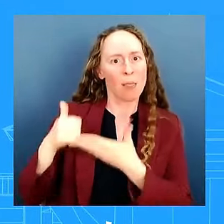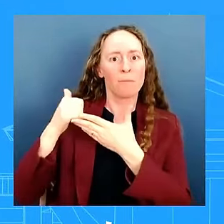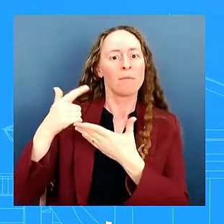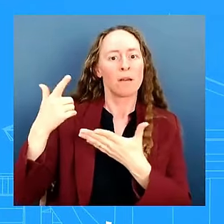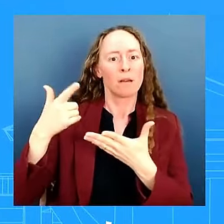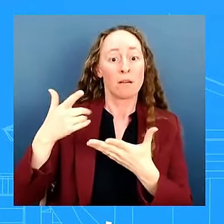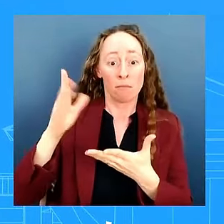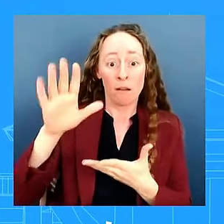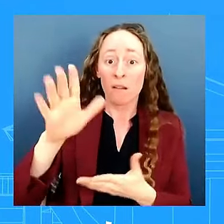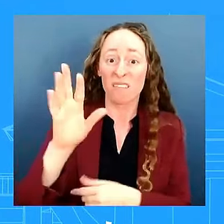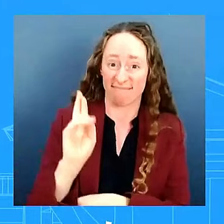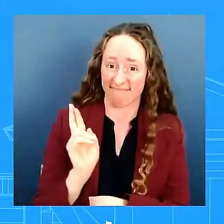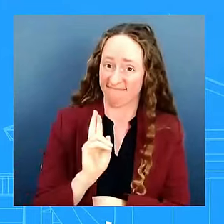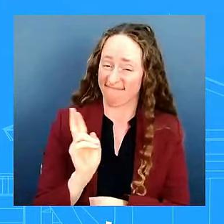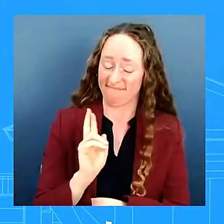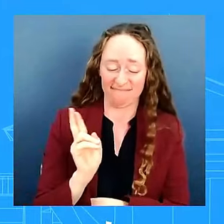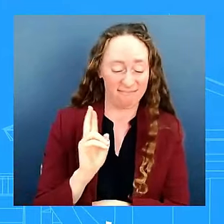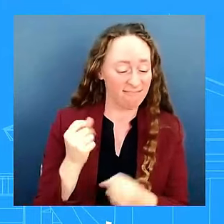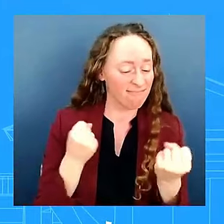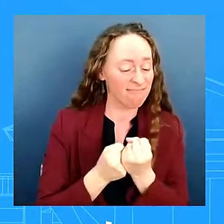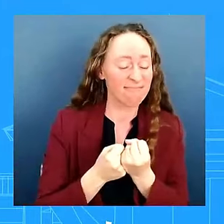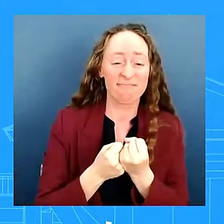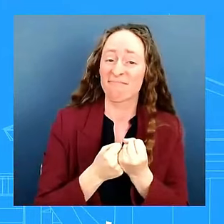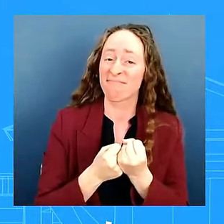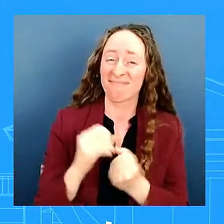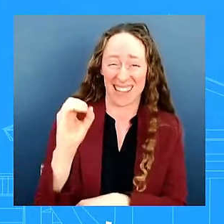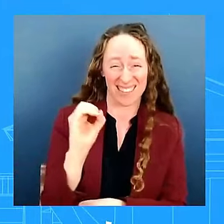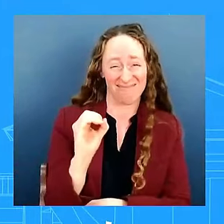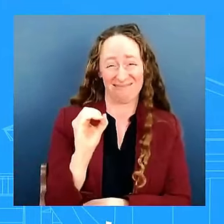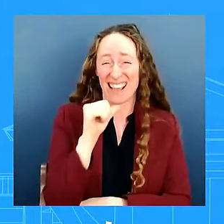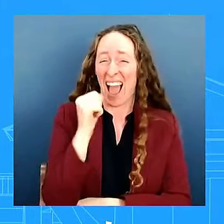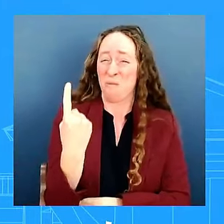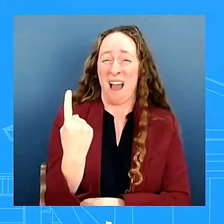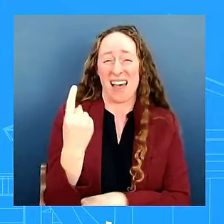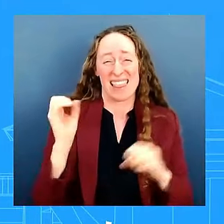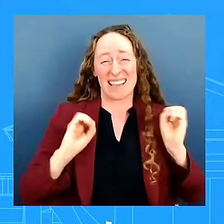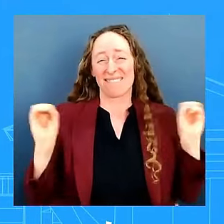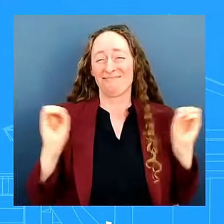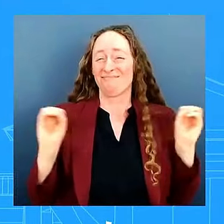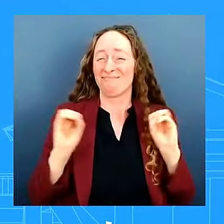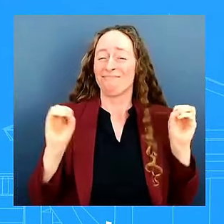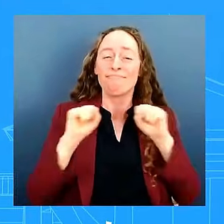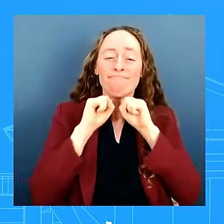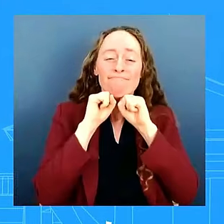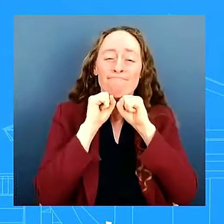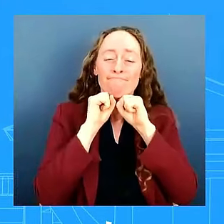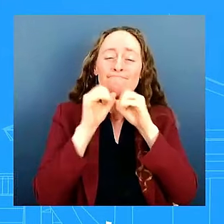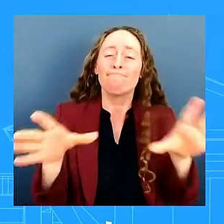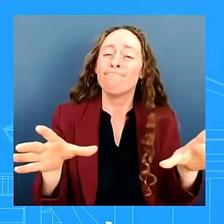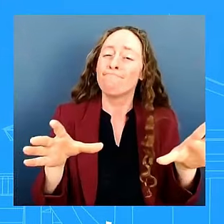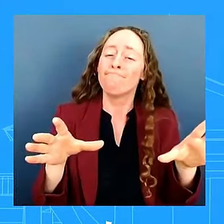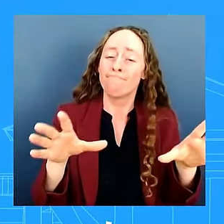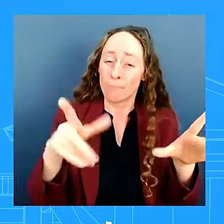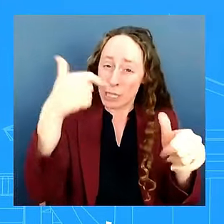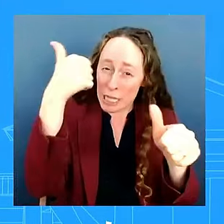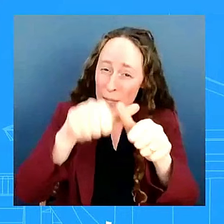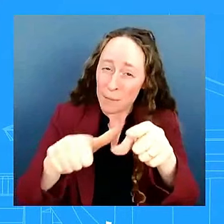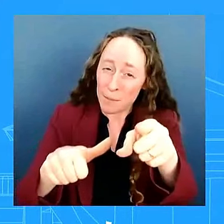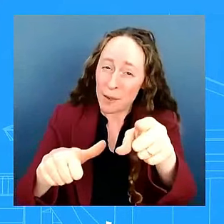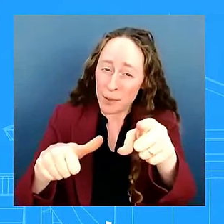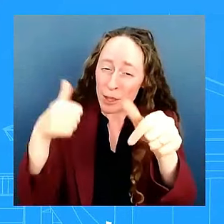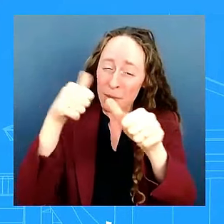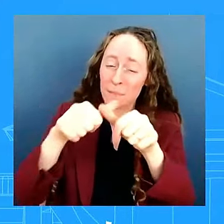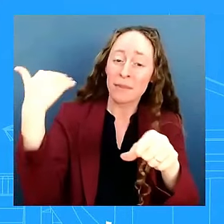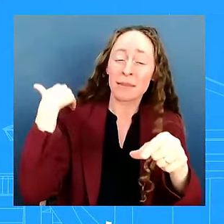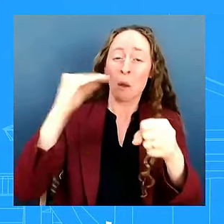one not one especially what was if you think about just think back what was going on during that time and they didn't decided not to vote for it again